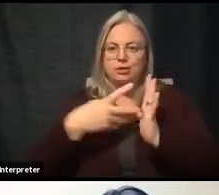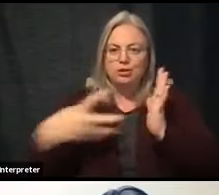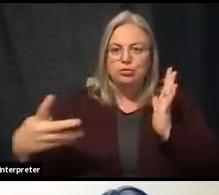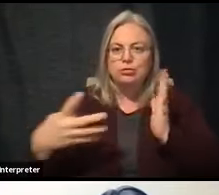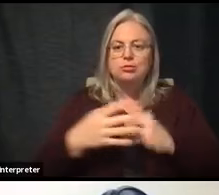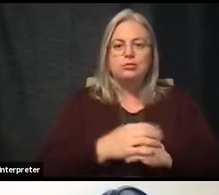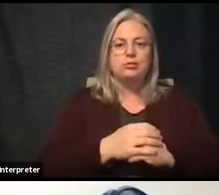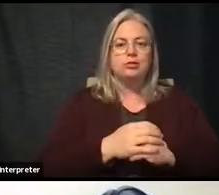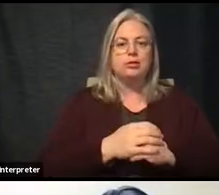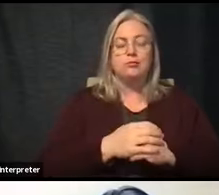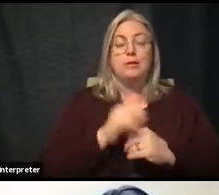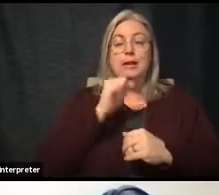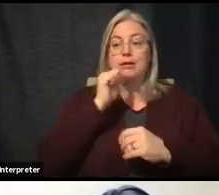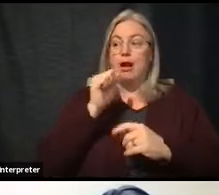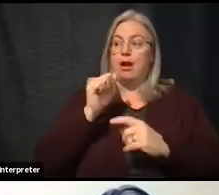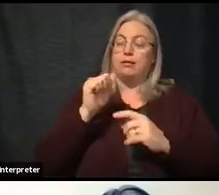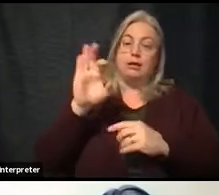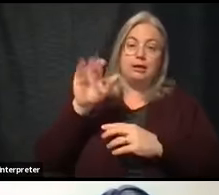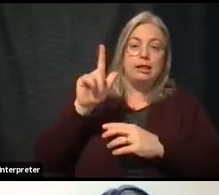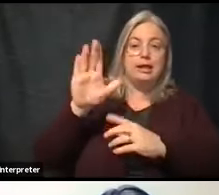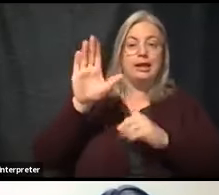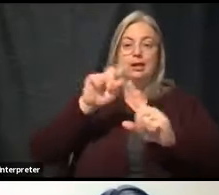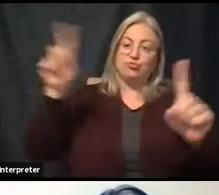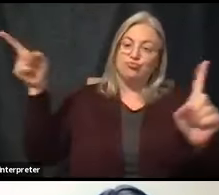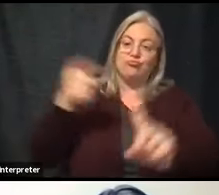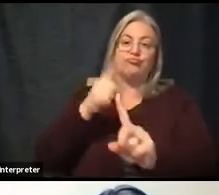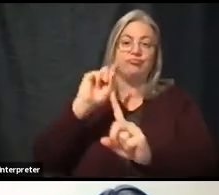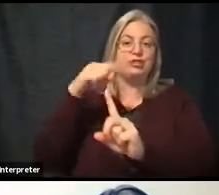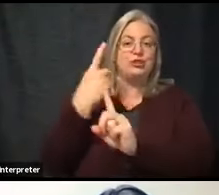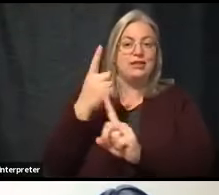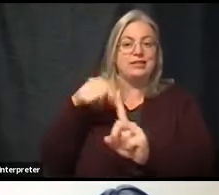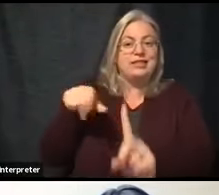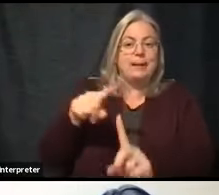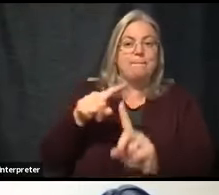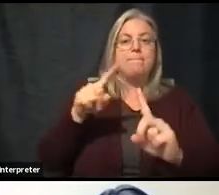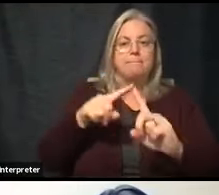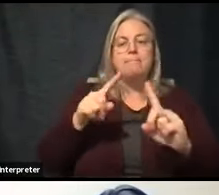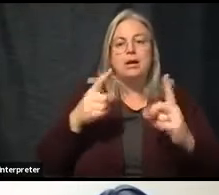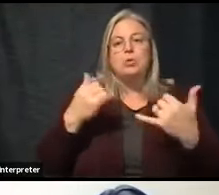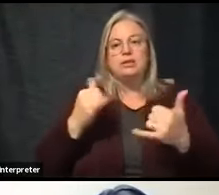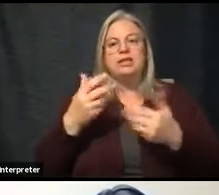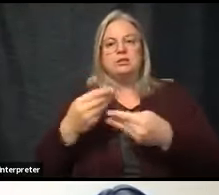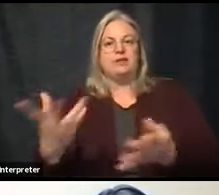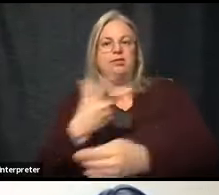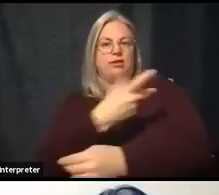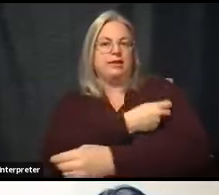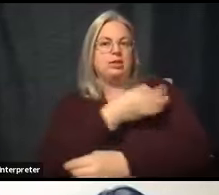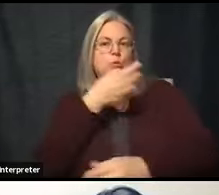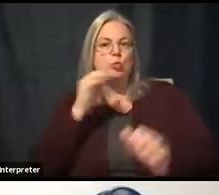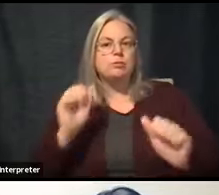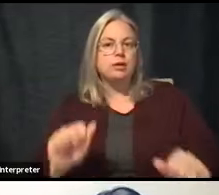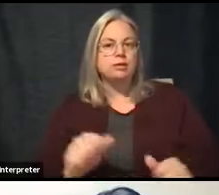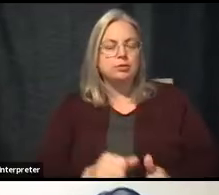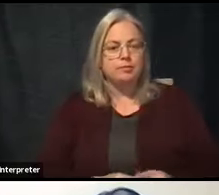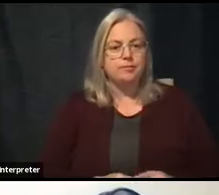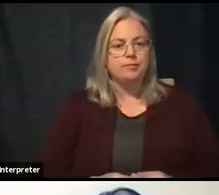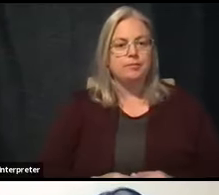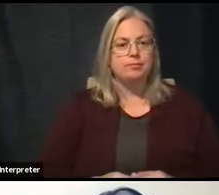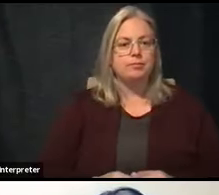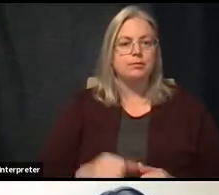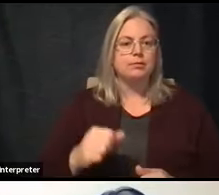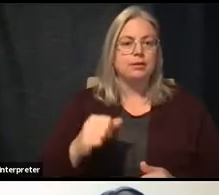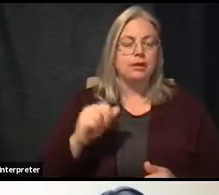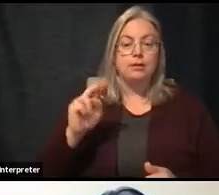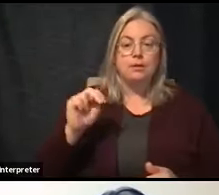be a primary clinic for that, but we're still trying to get you vaccinated as quickly as we can. And the news about our educators